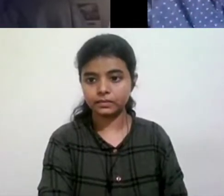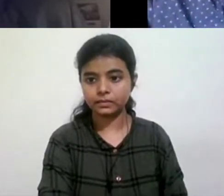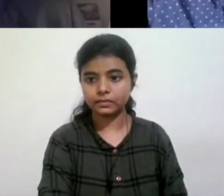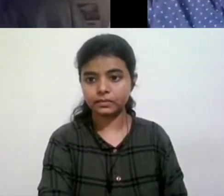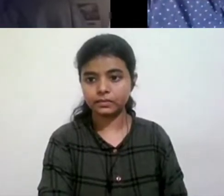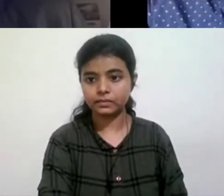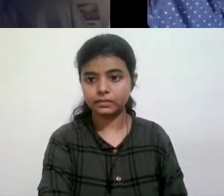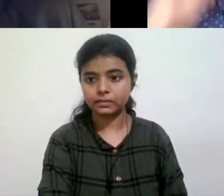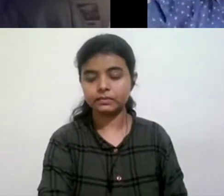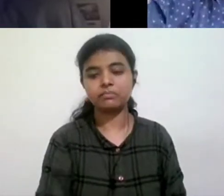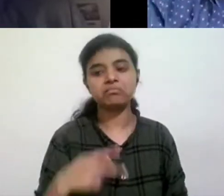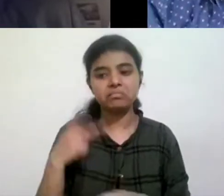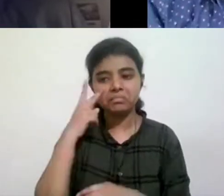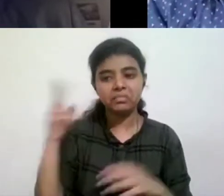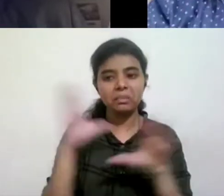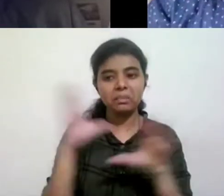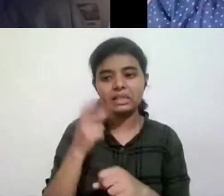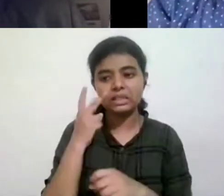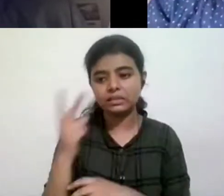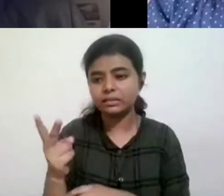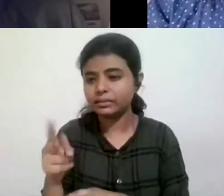I'm sorry. don't see it. Um,